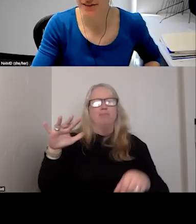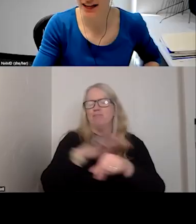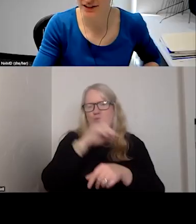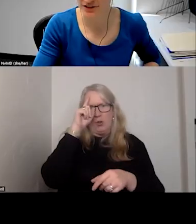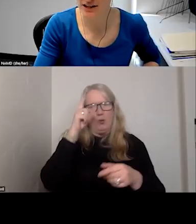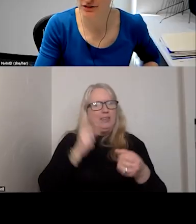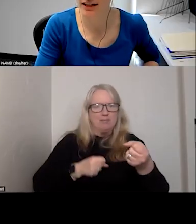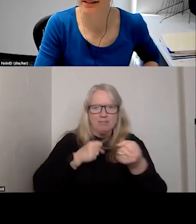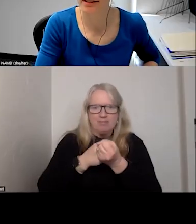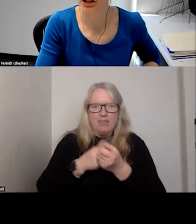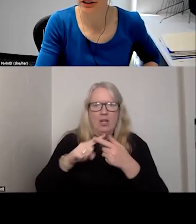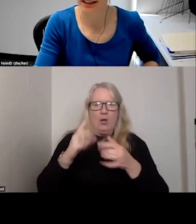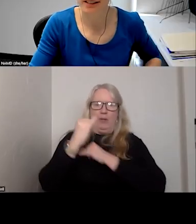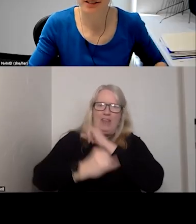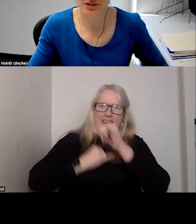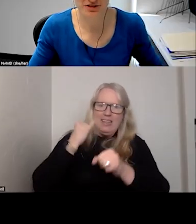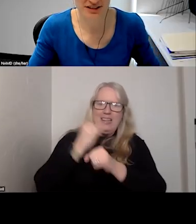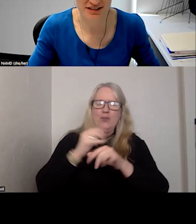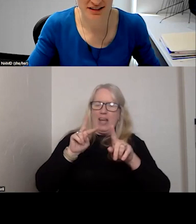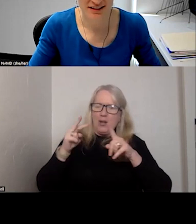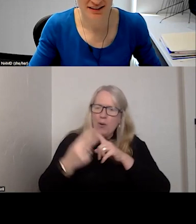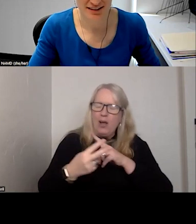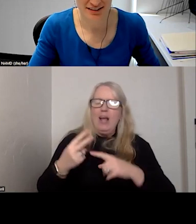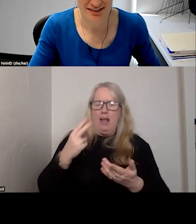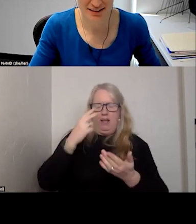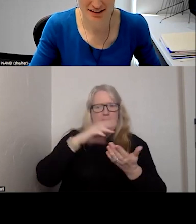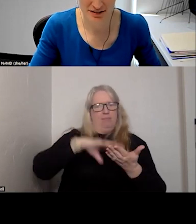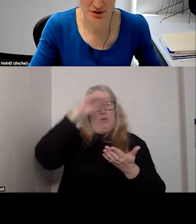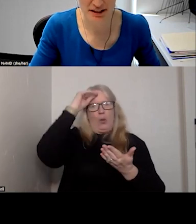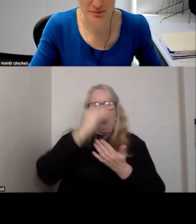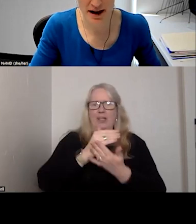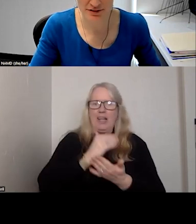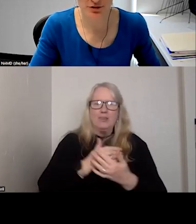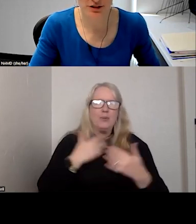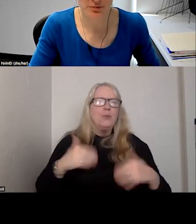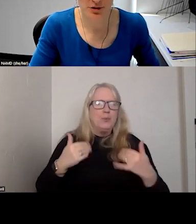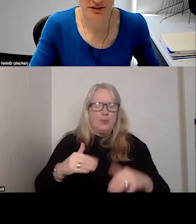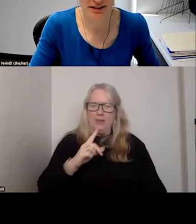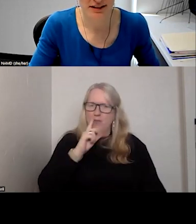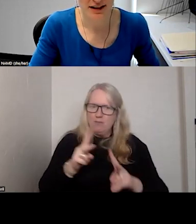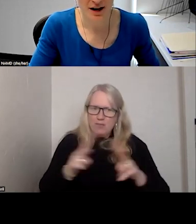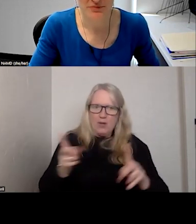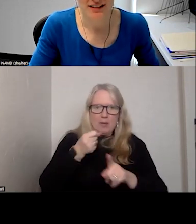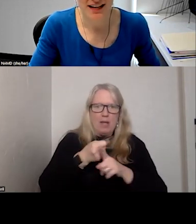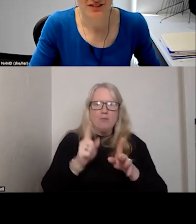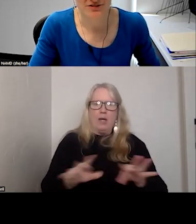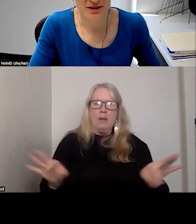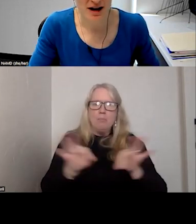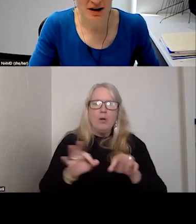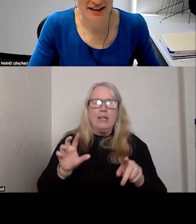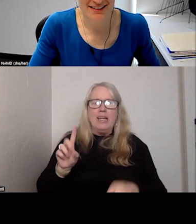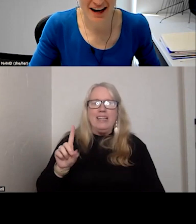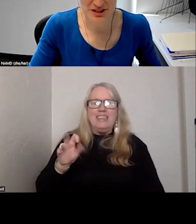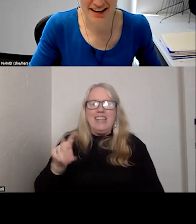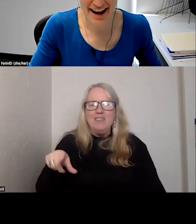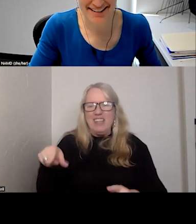I think having that international lens and sharing lessons learned is really impactful and important. David read